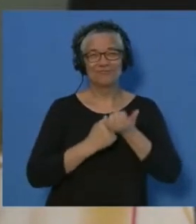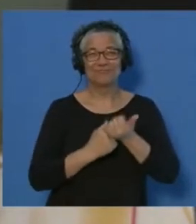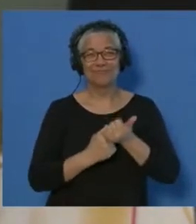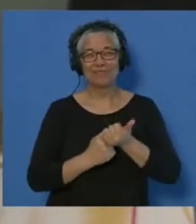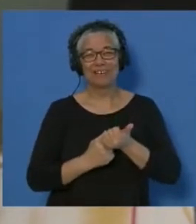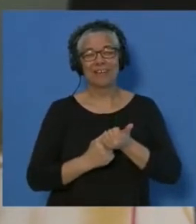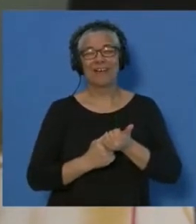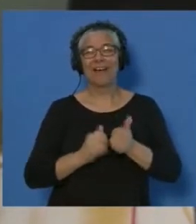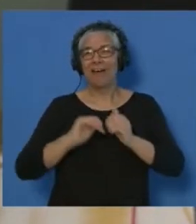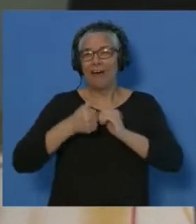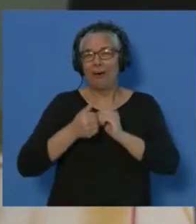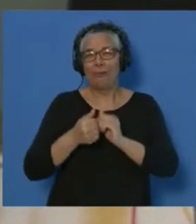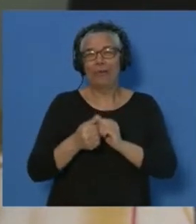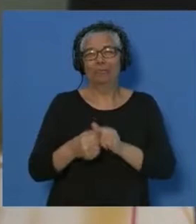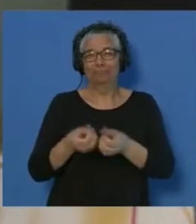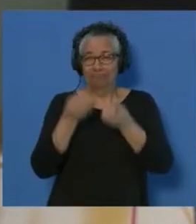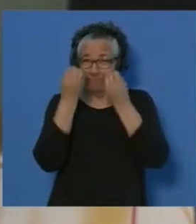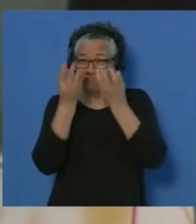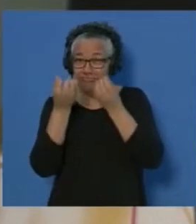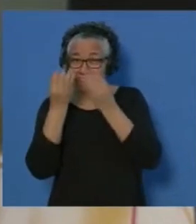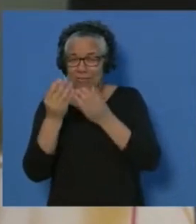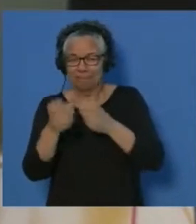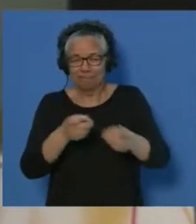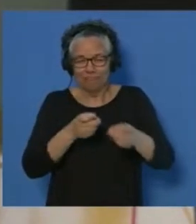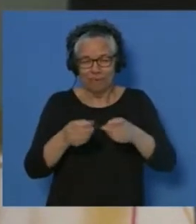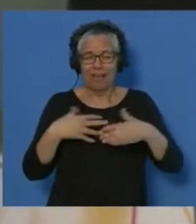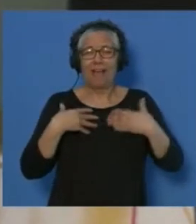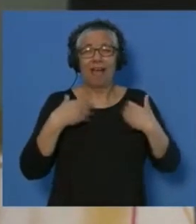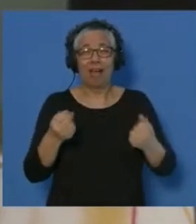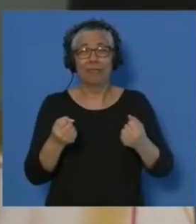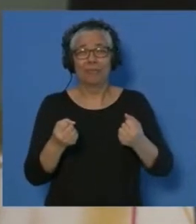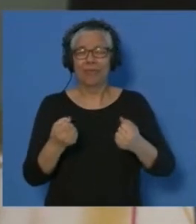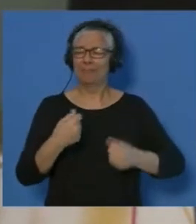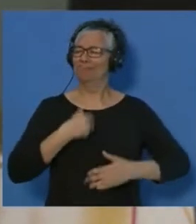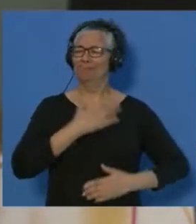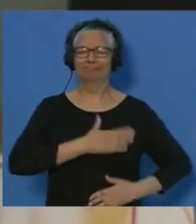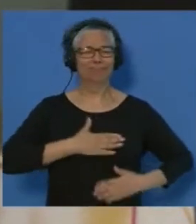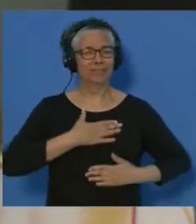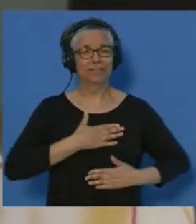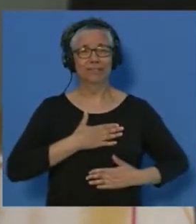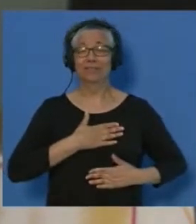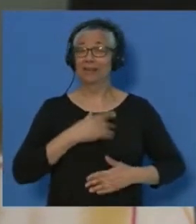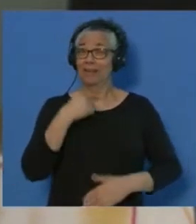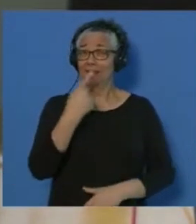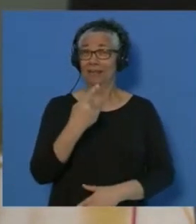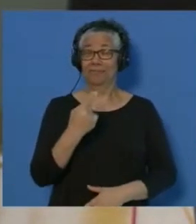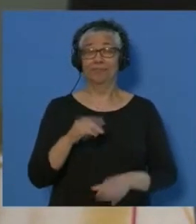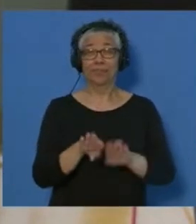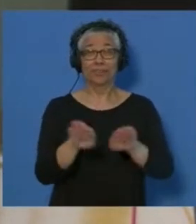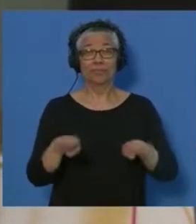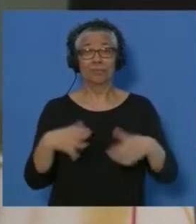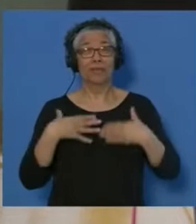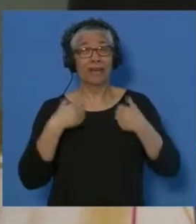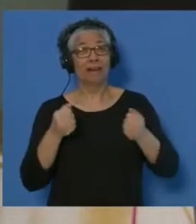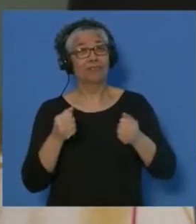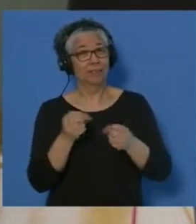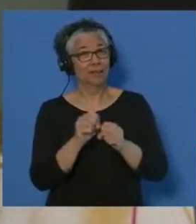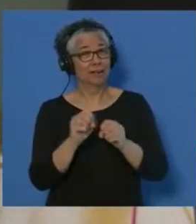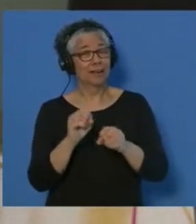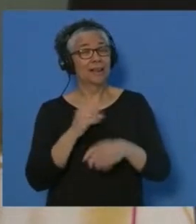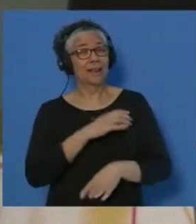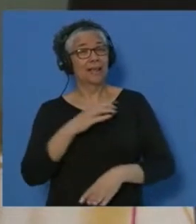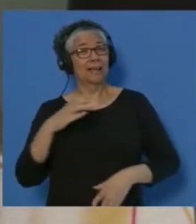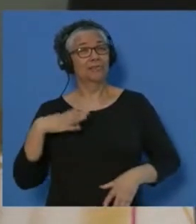stay informed and monitor our health. And in this vein, I am pleased to highlight the Bermuda Health Council's establishment of an online health